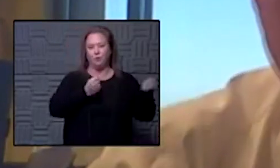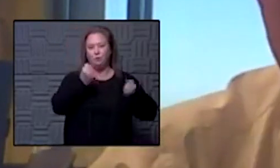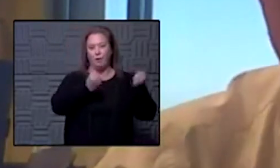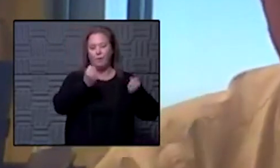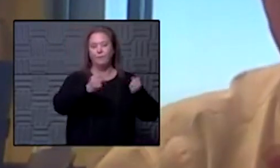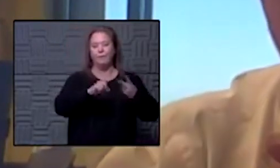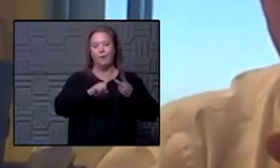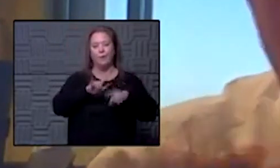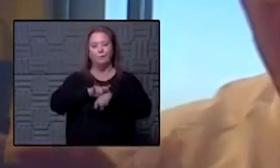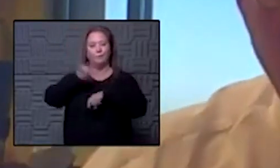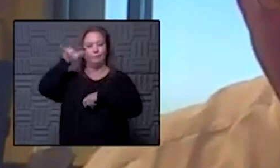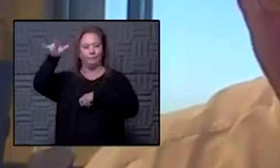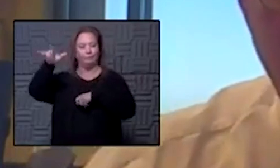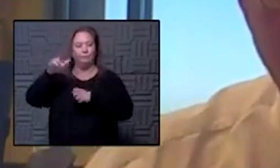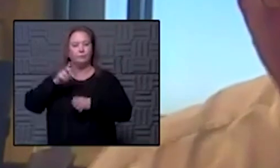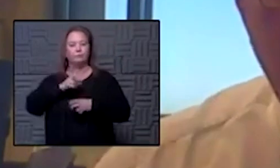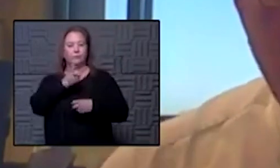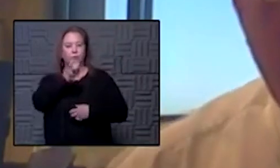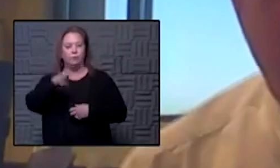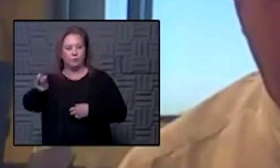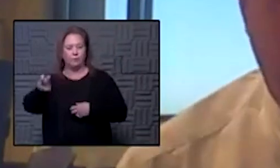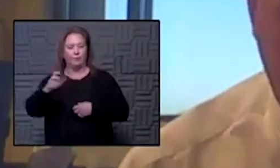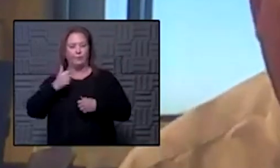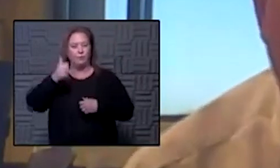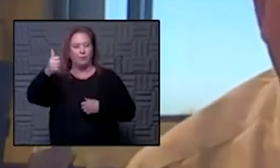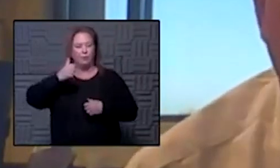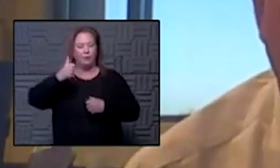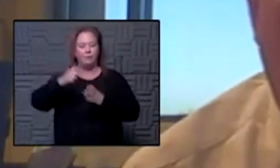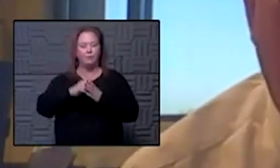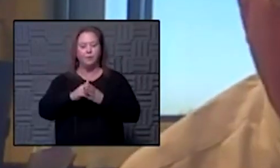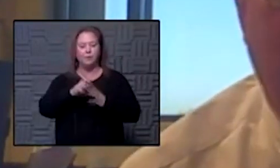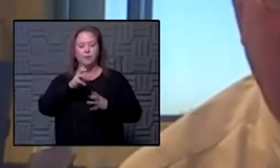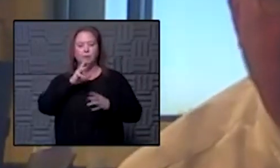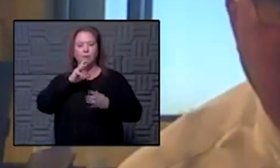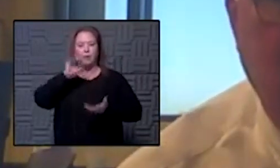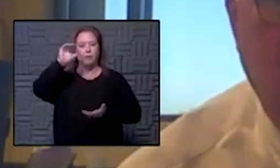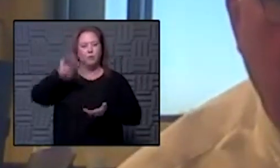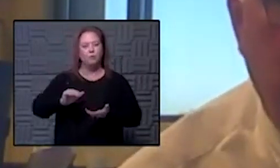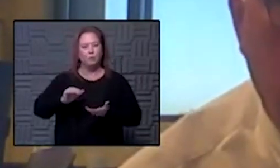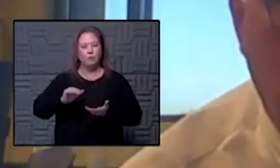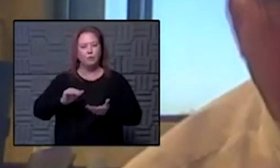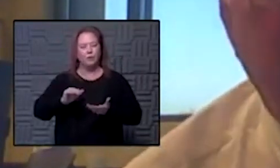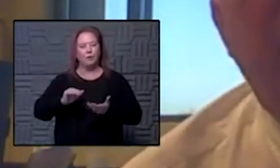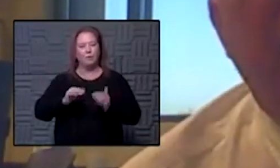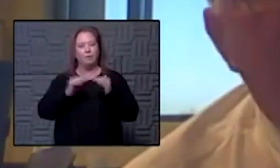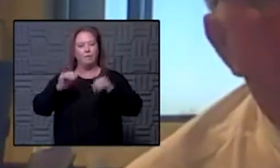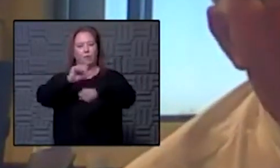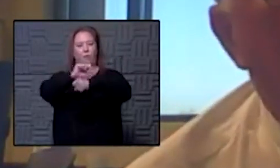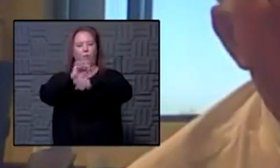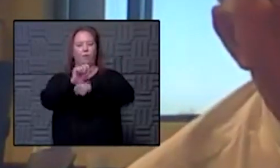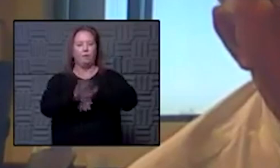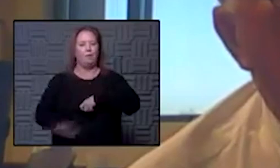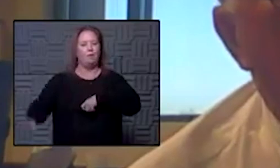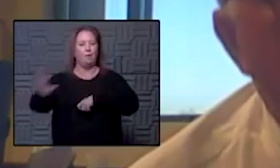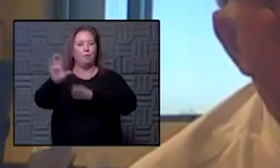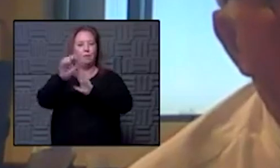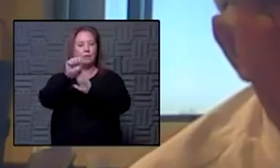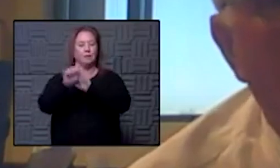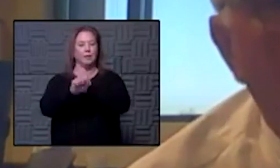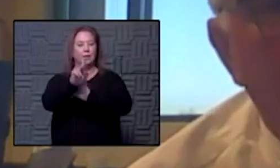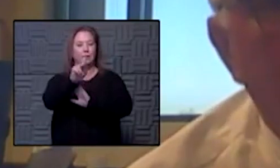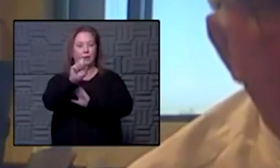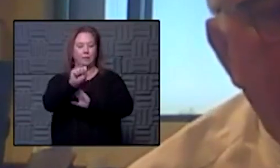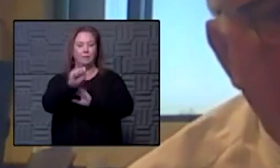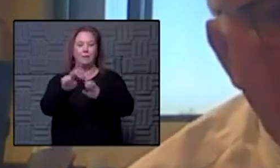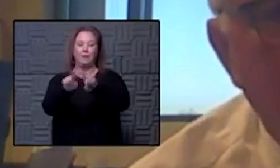trying to what I would call load level across the state and make it easy to refer but also the quid